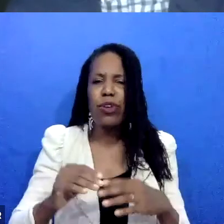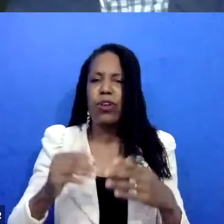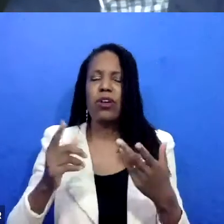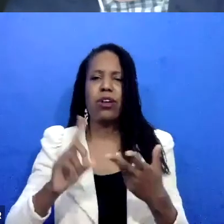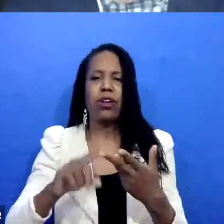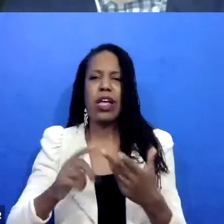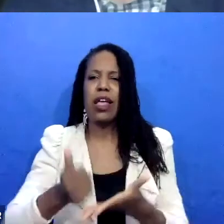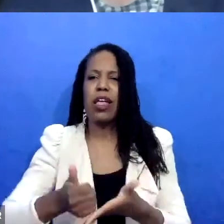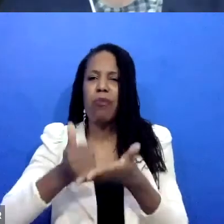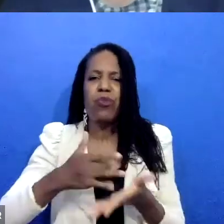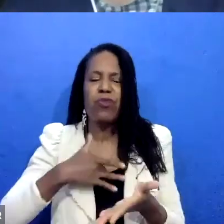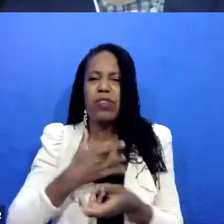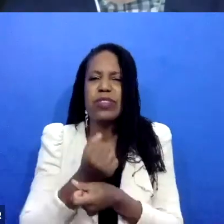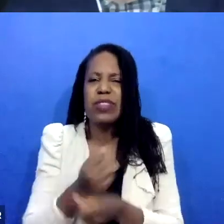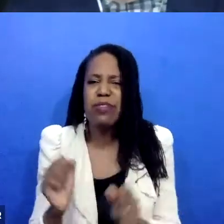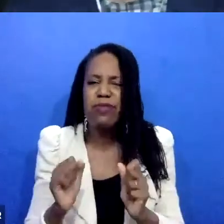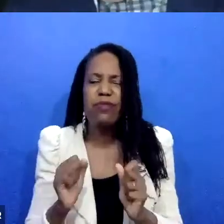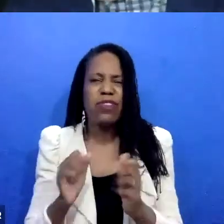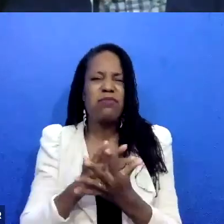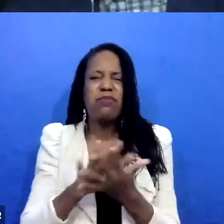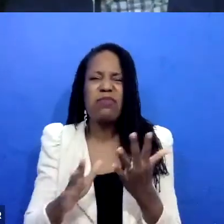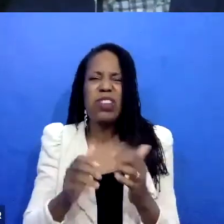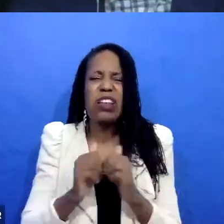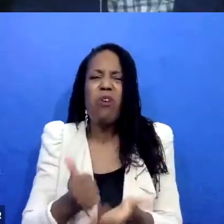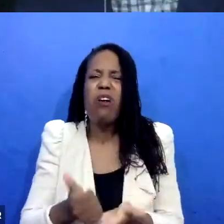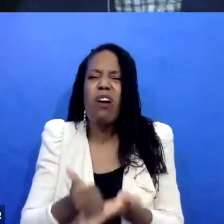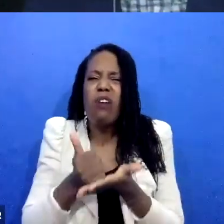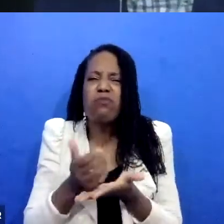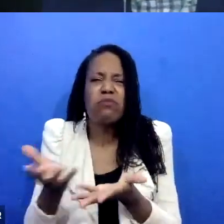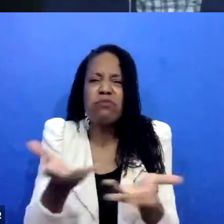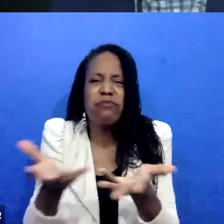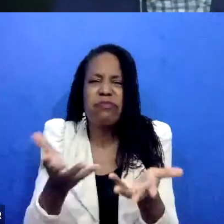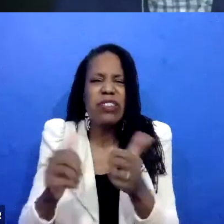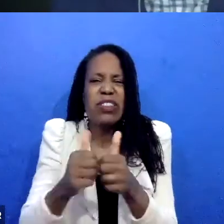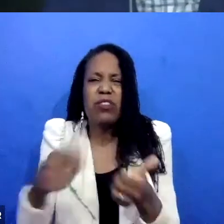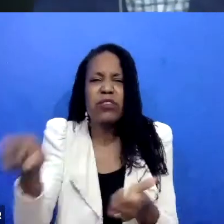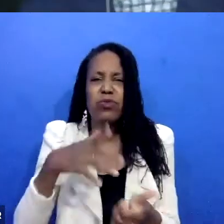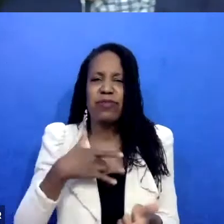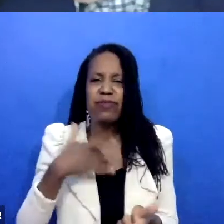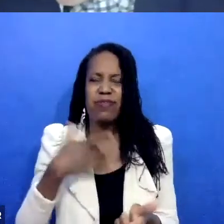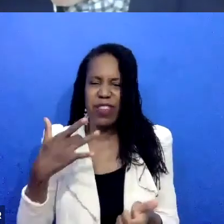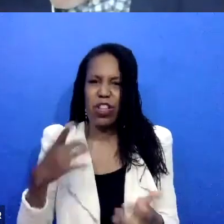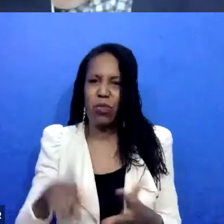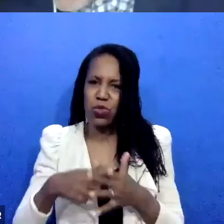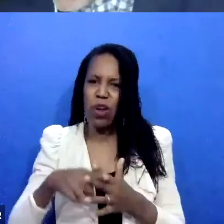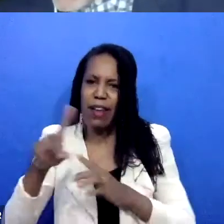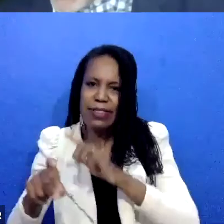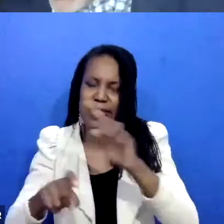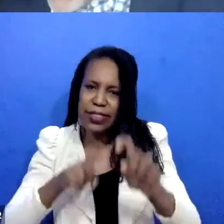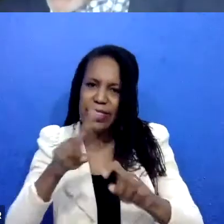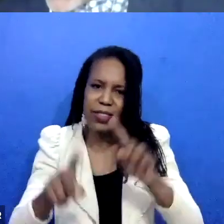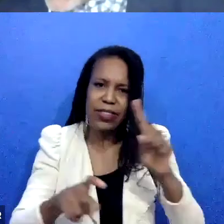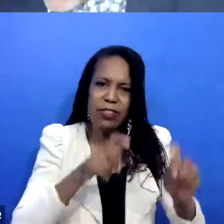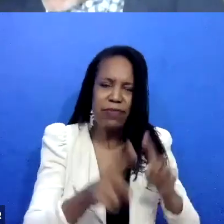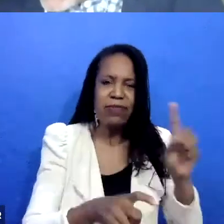In a sense, they were sort of focus groups using circle process itself as a way of doing focus groups. Did the same thing inside prisons.